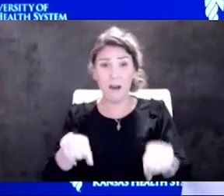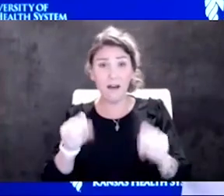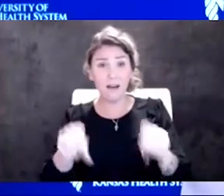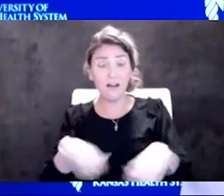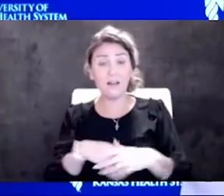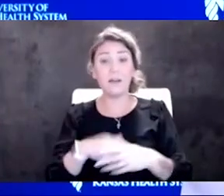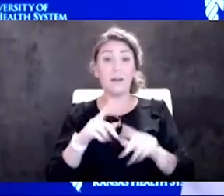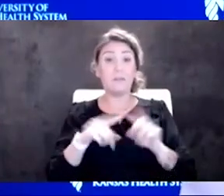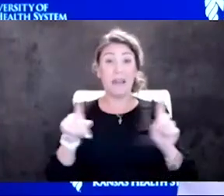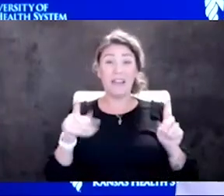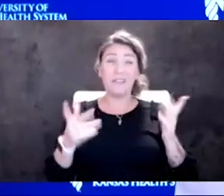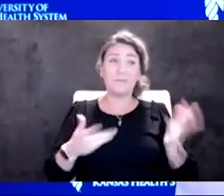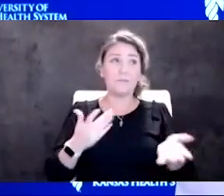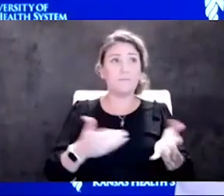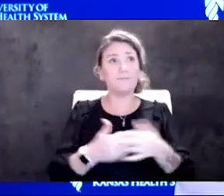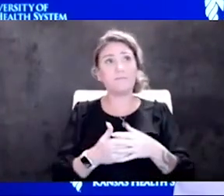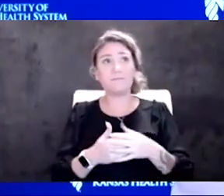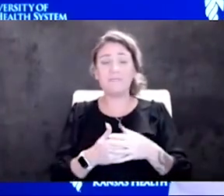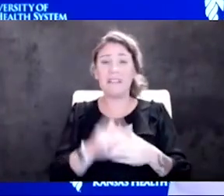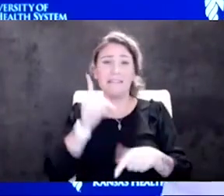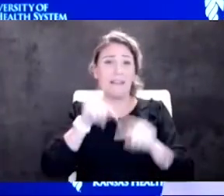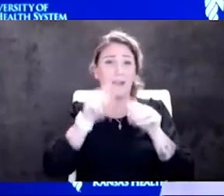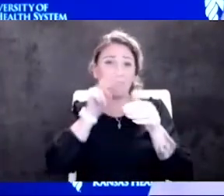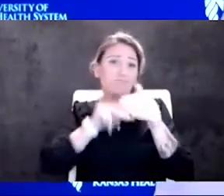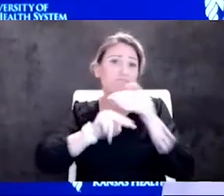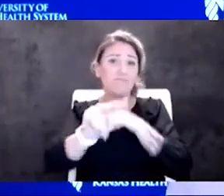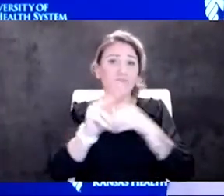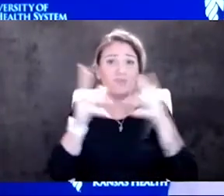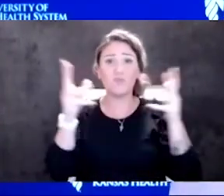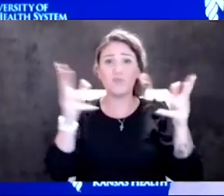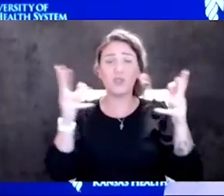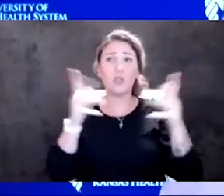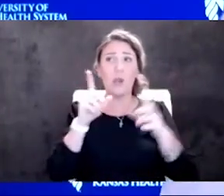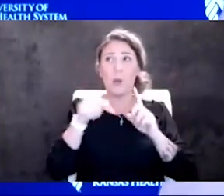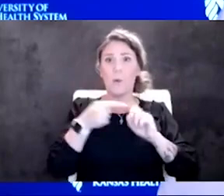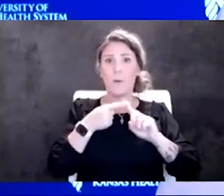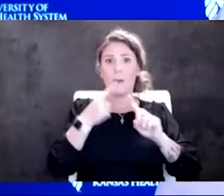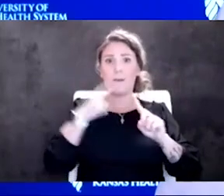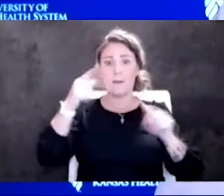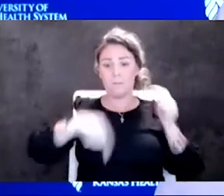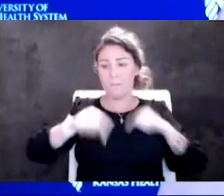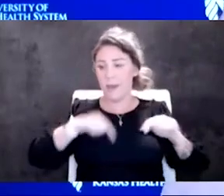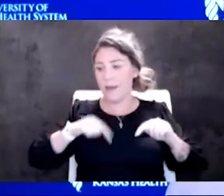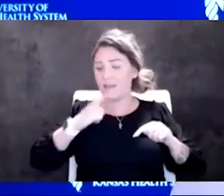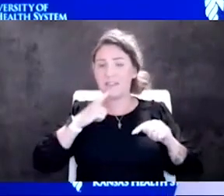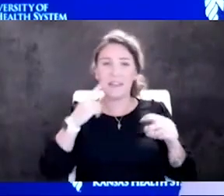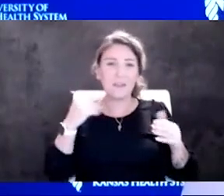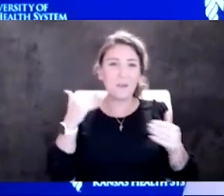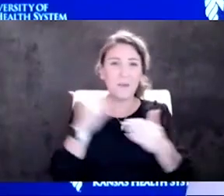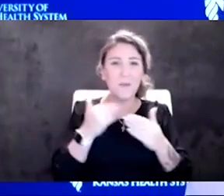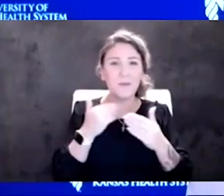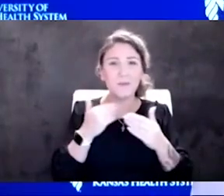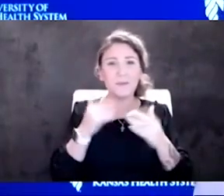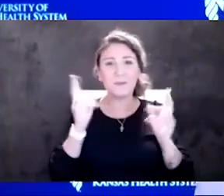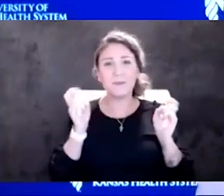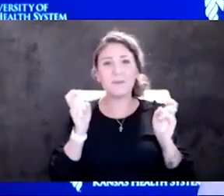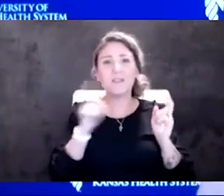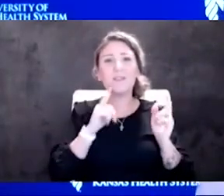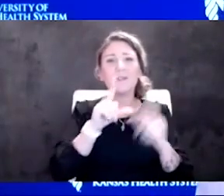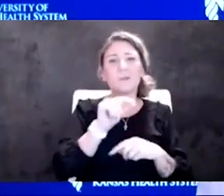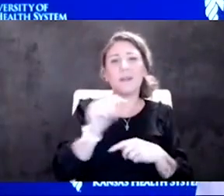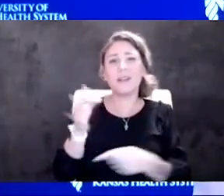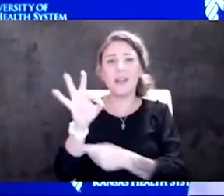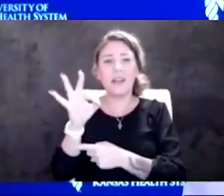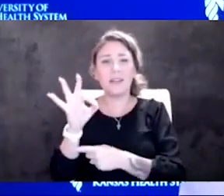crystal ball or vision as to when we will get back to say closer to 2019 as opposed to